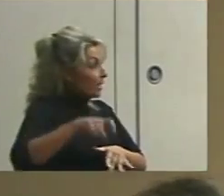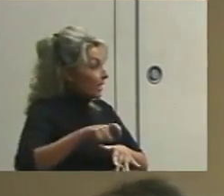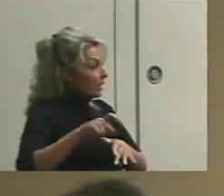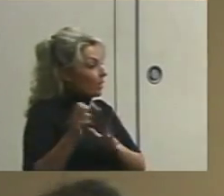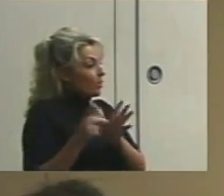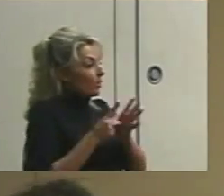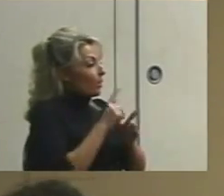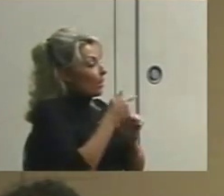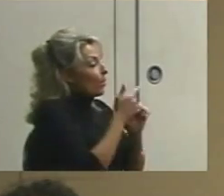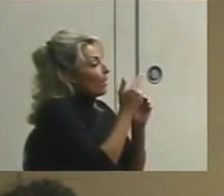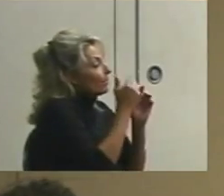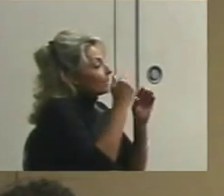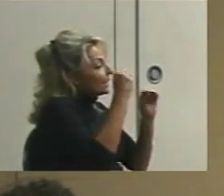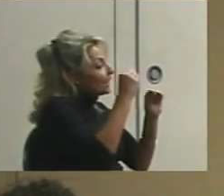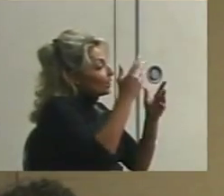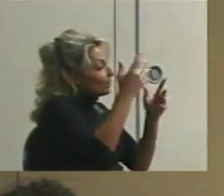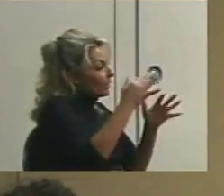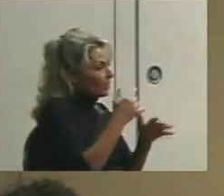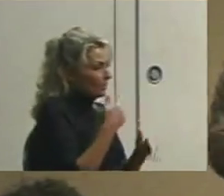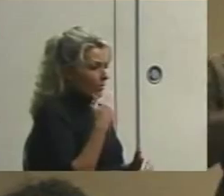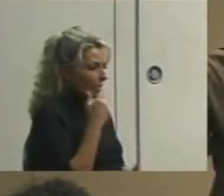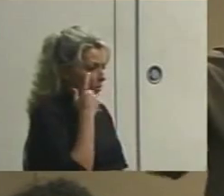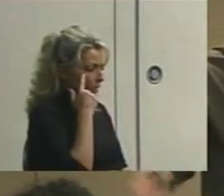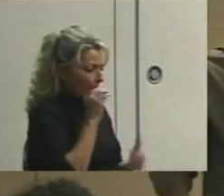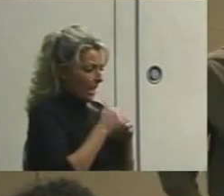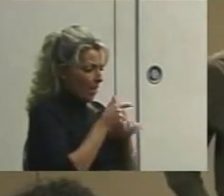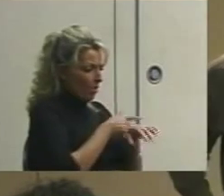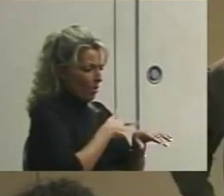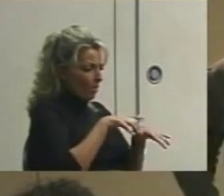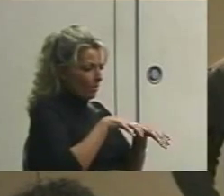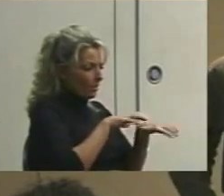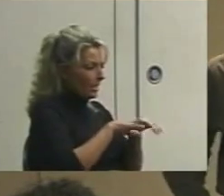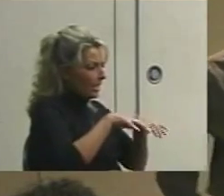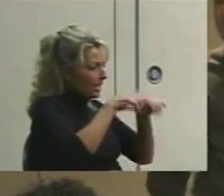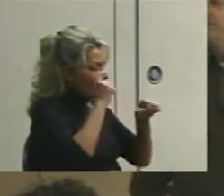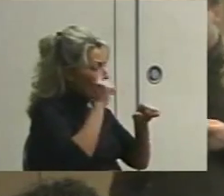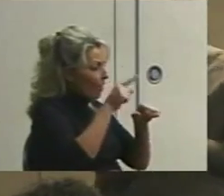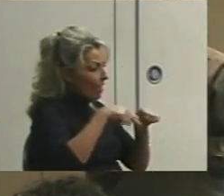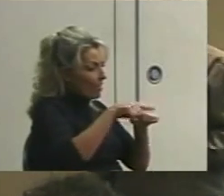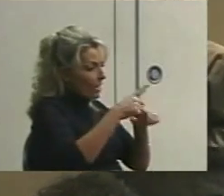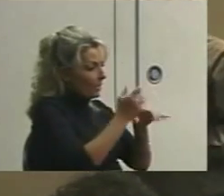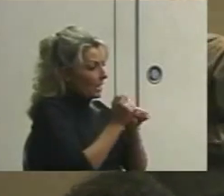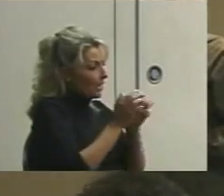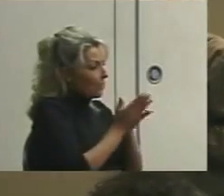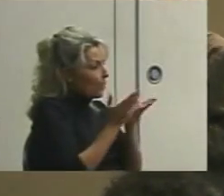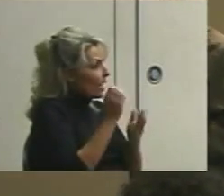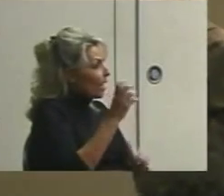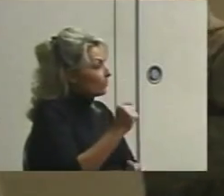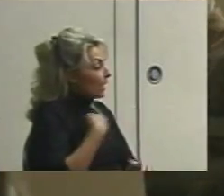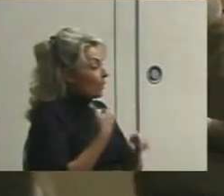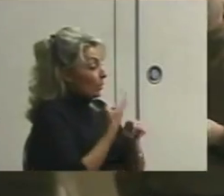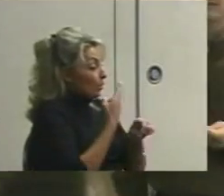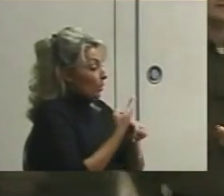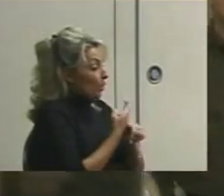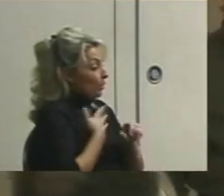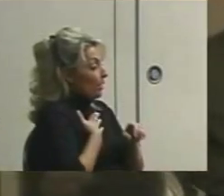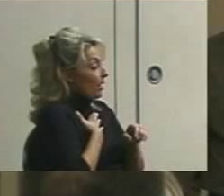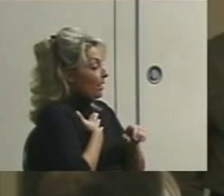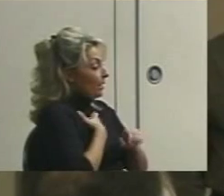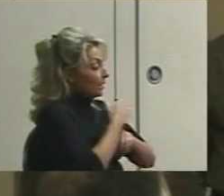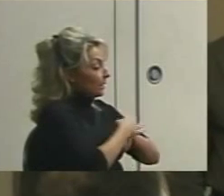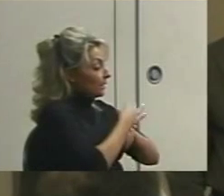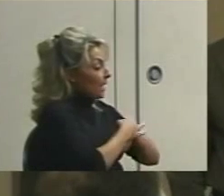lesson's over and say, so how long did it take them today? So that one's pretty simple. I would use the stopwatch in my classroom for latency